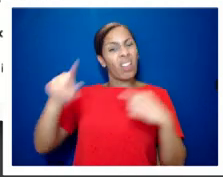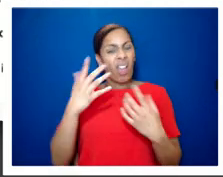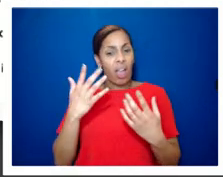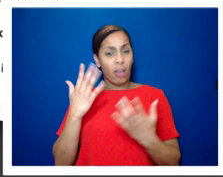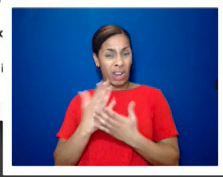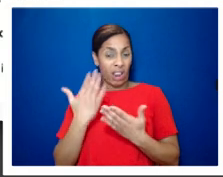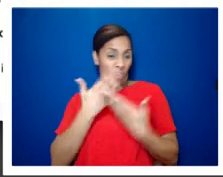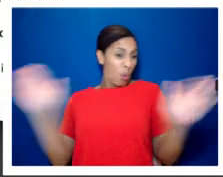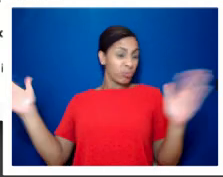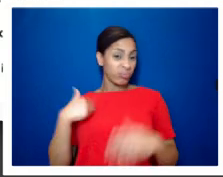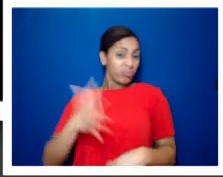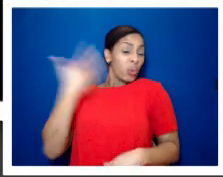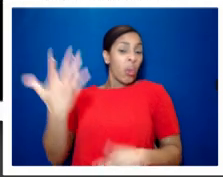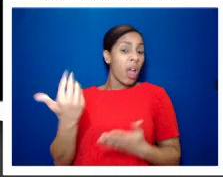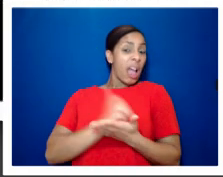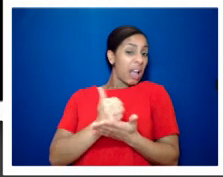people